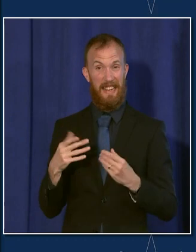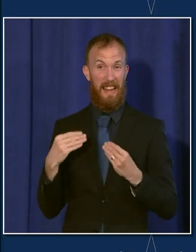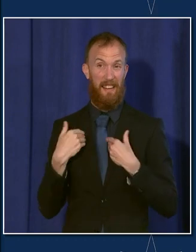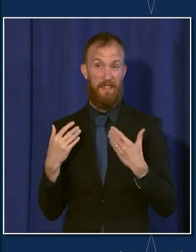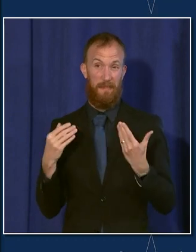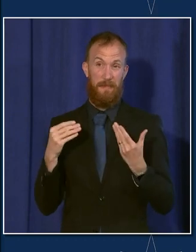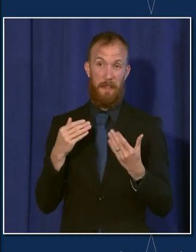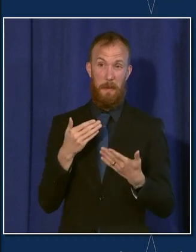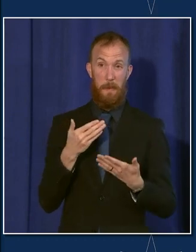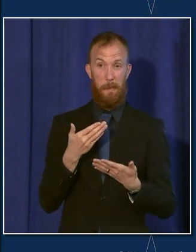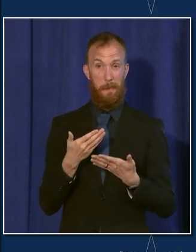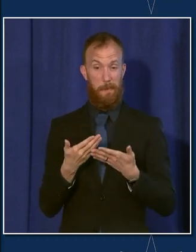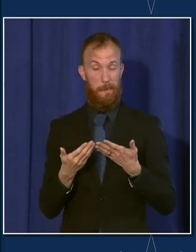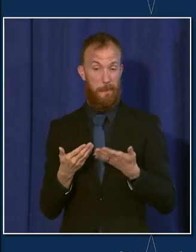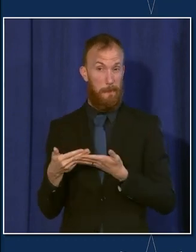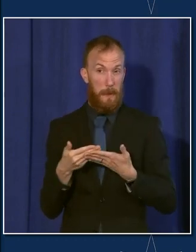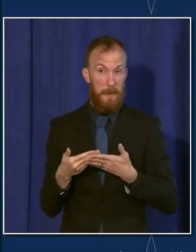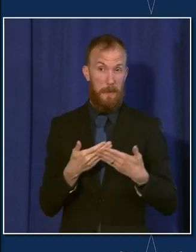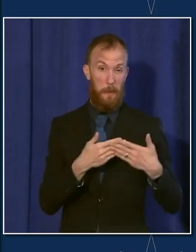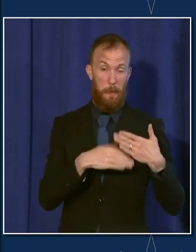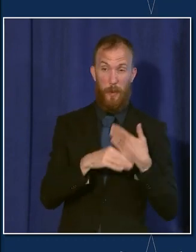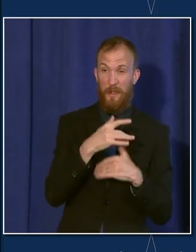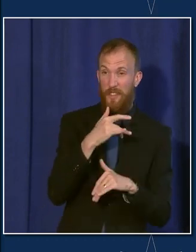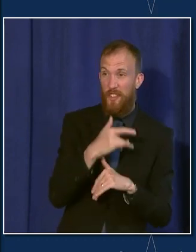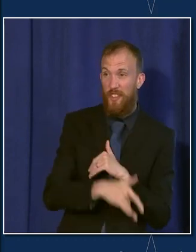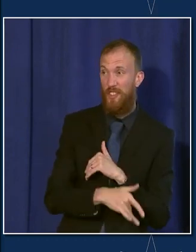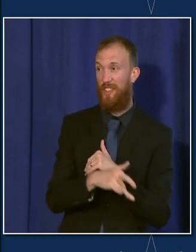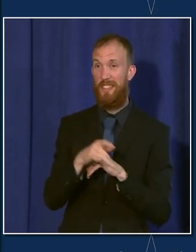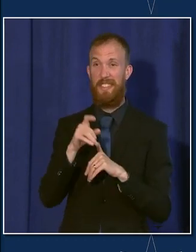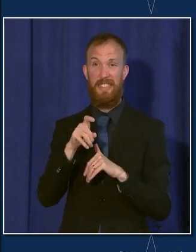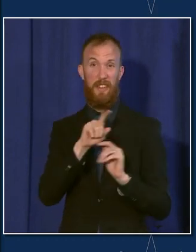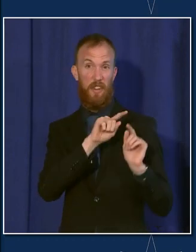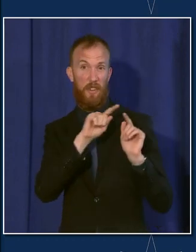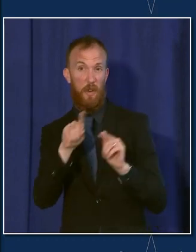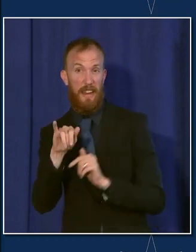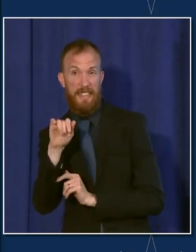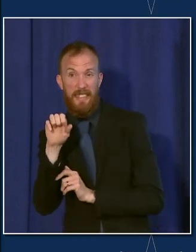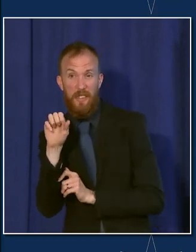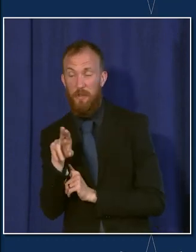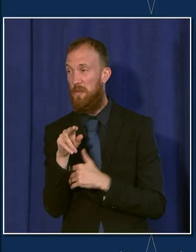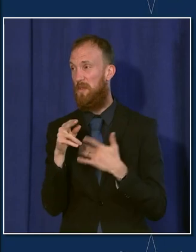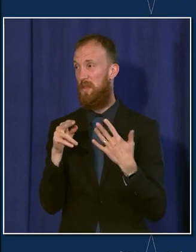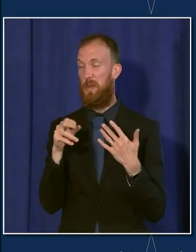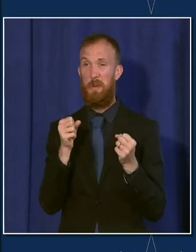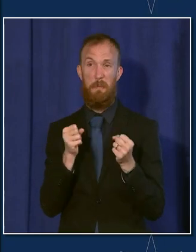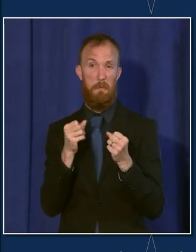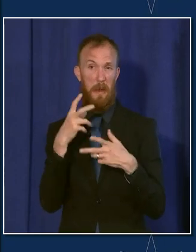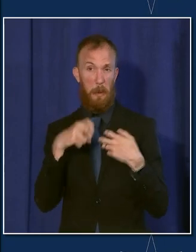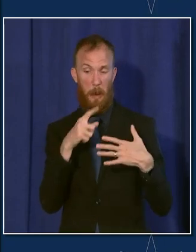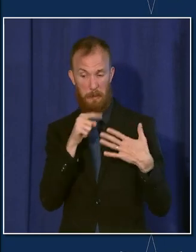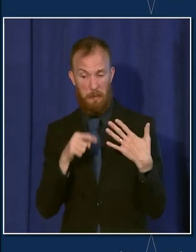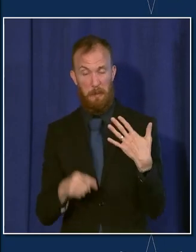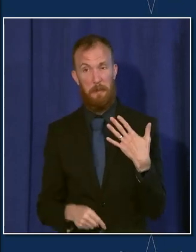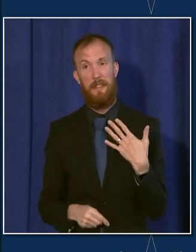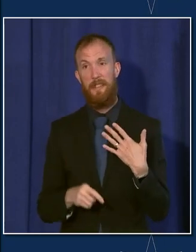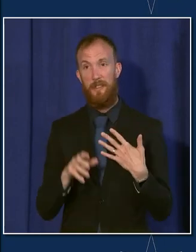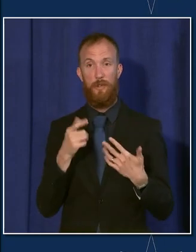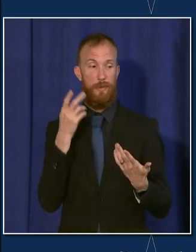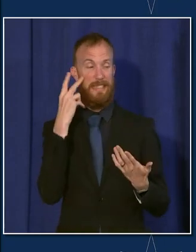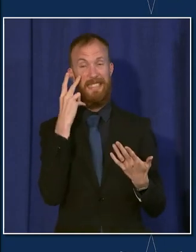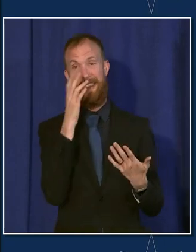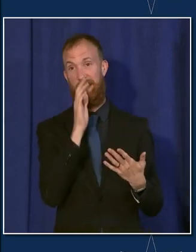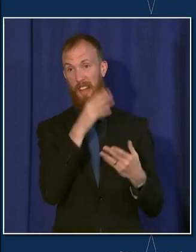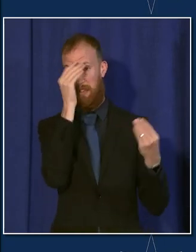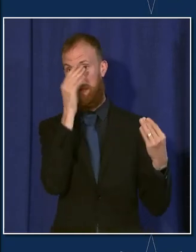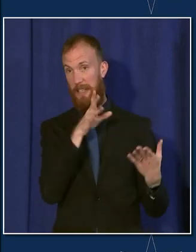newborns admitted to the neonatal ICU. So really a lot of data here. And that's been a question that we've been getting a lot. The